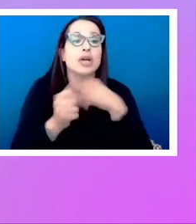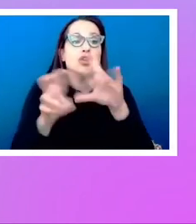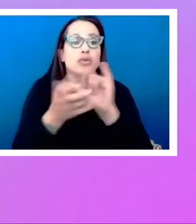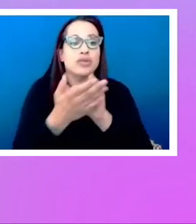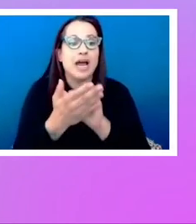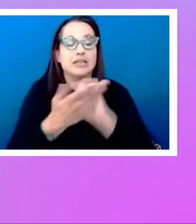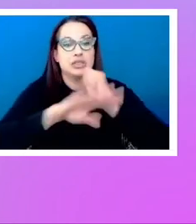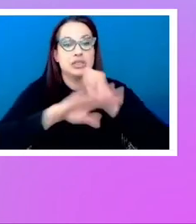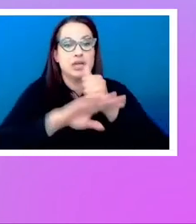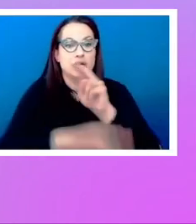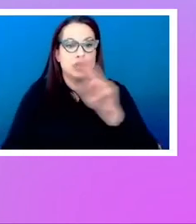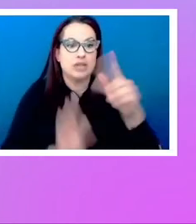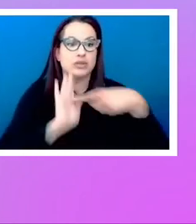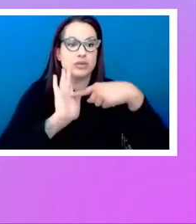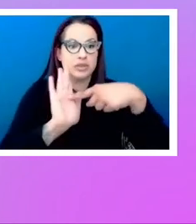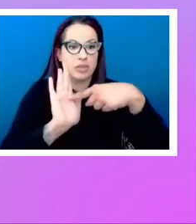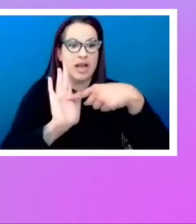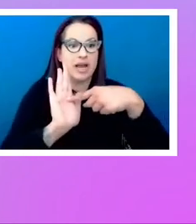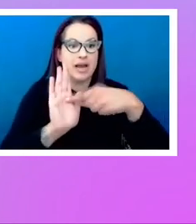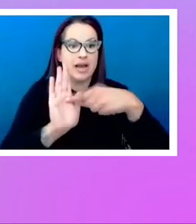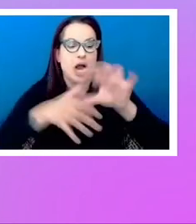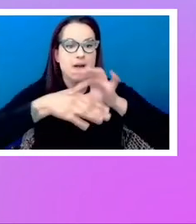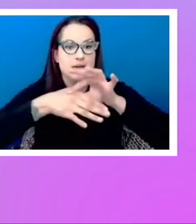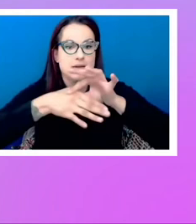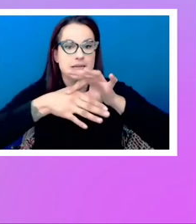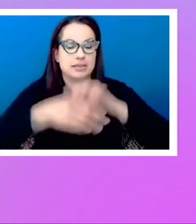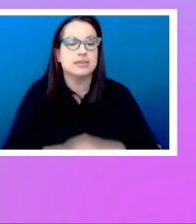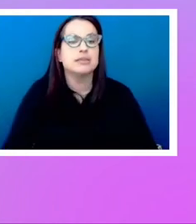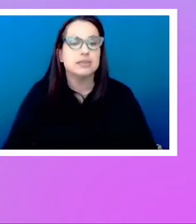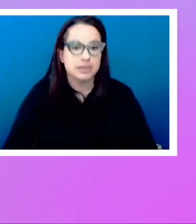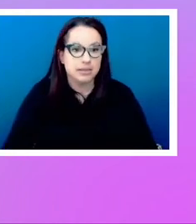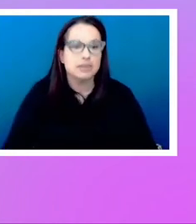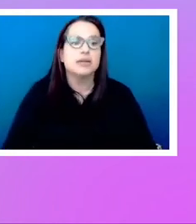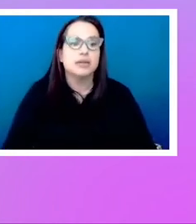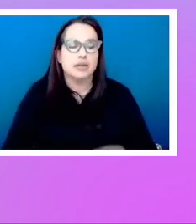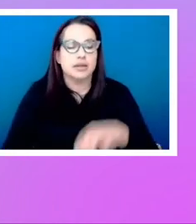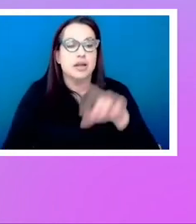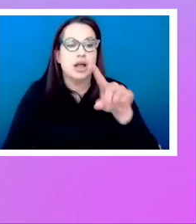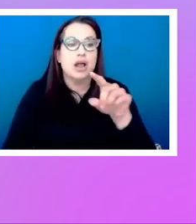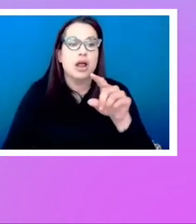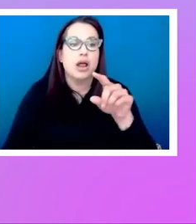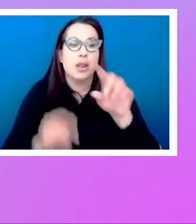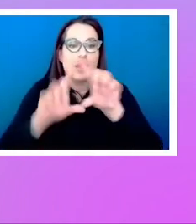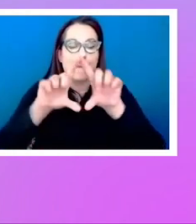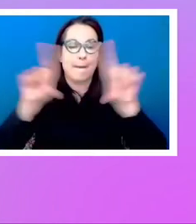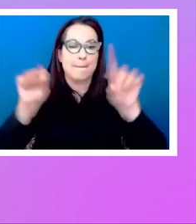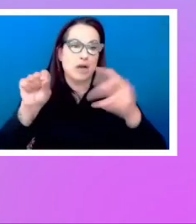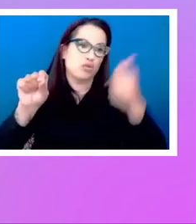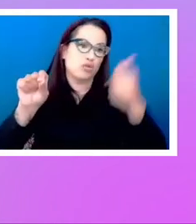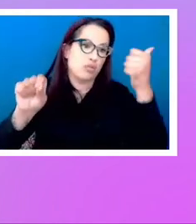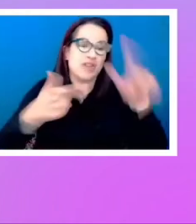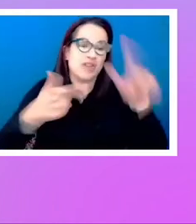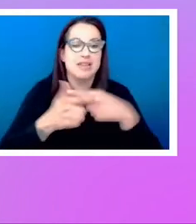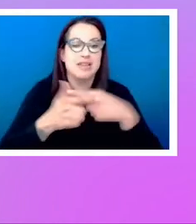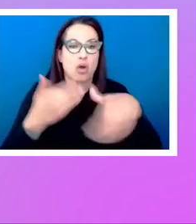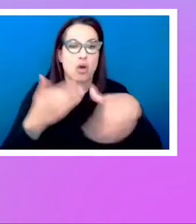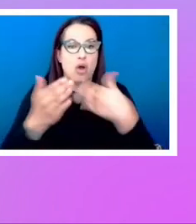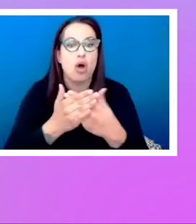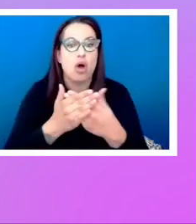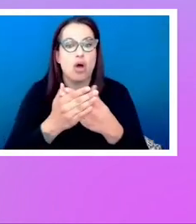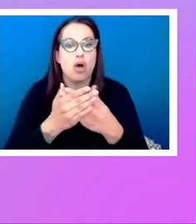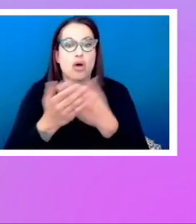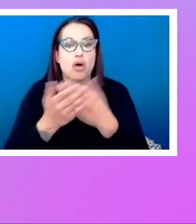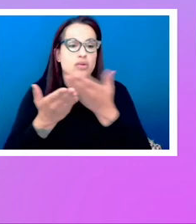UL to display contents. The box gets removed from the layout and those items get laid out